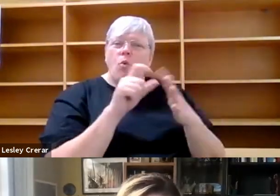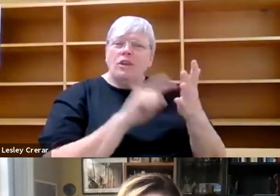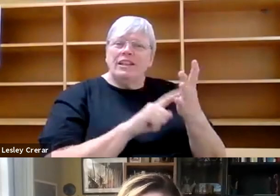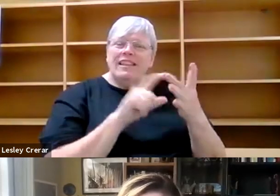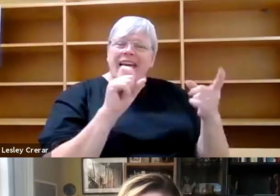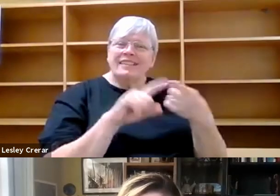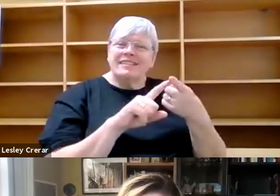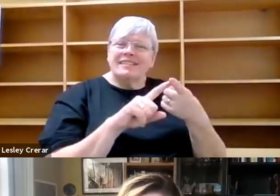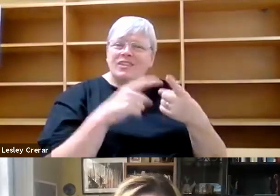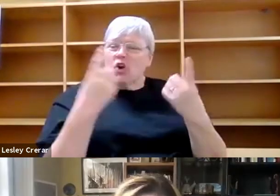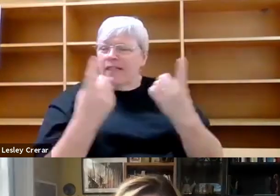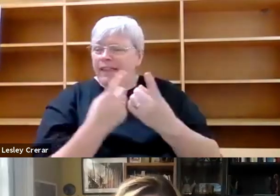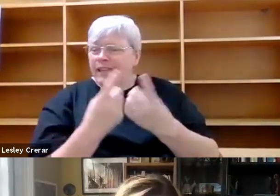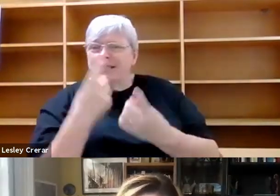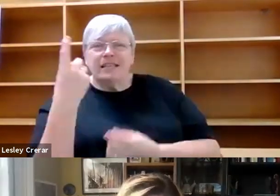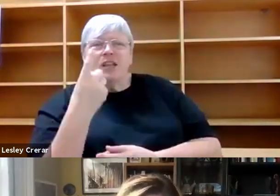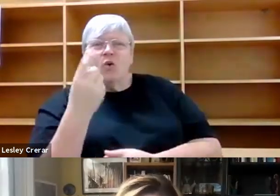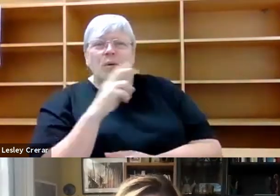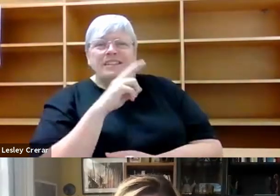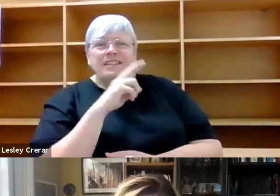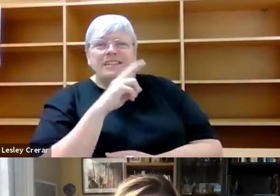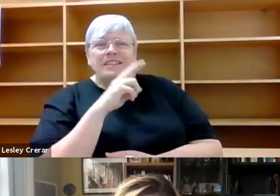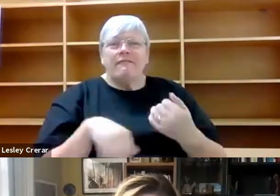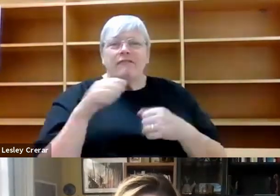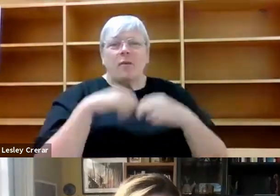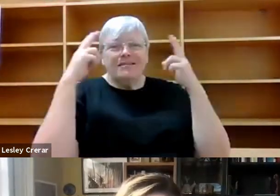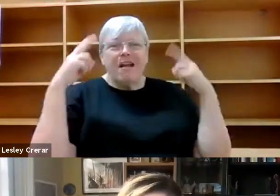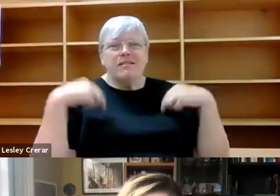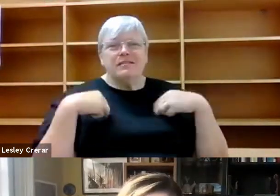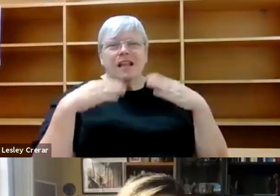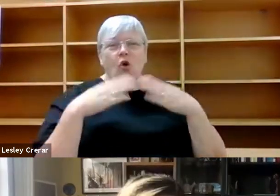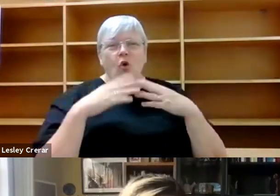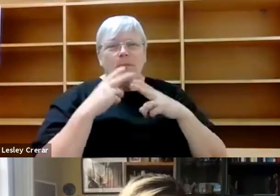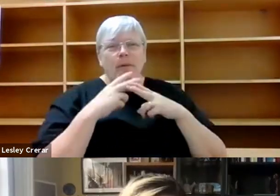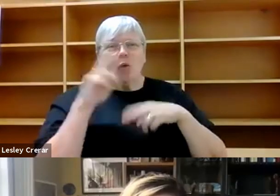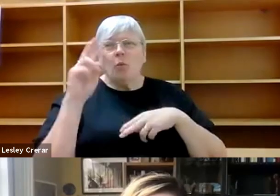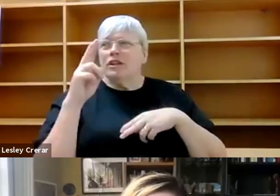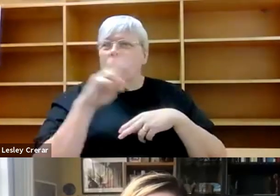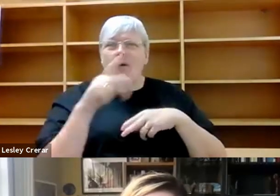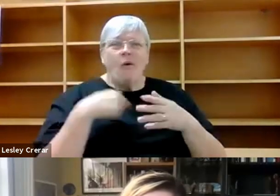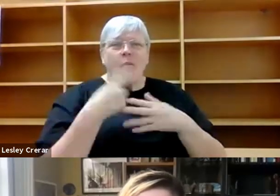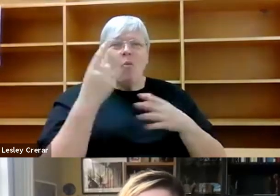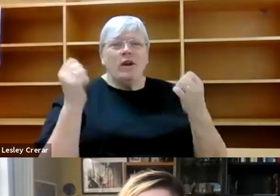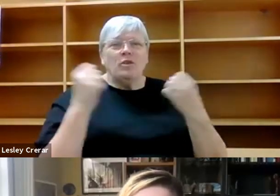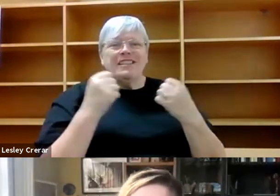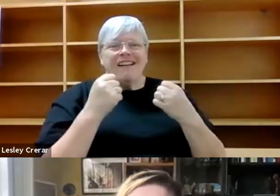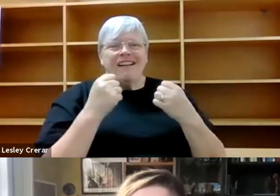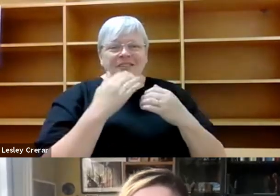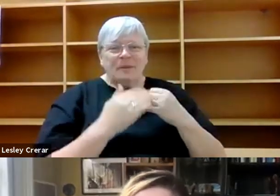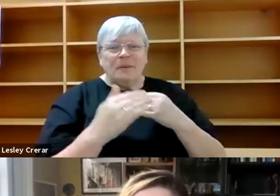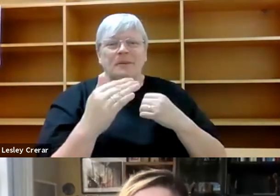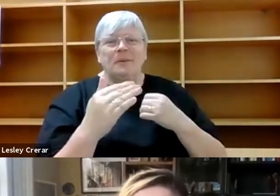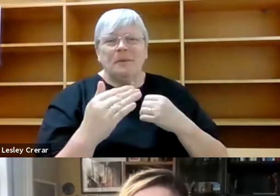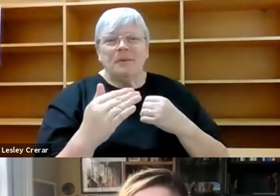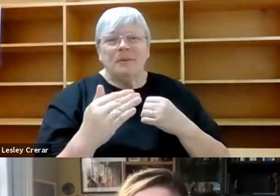sees from their nursing home window over the course of a single winter. Um, I'm going to